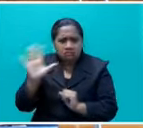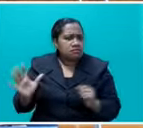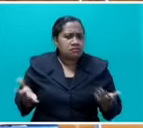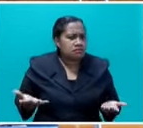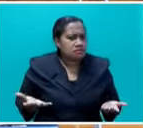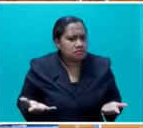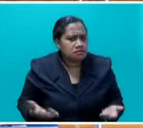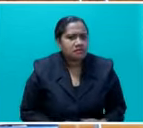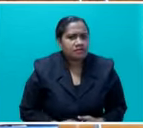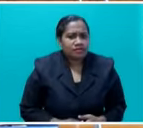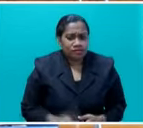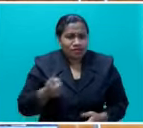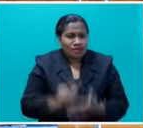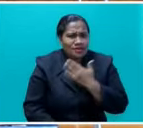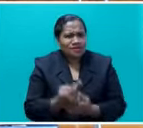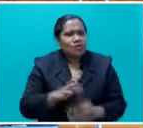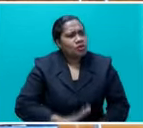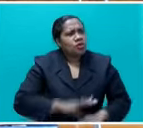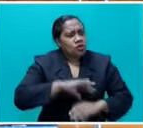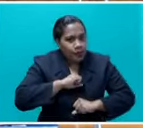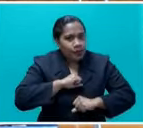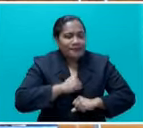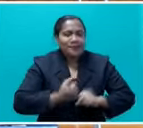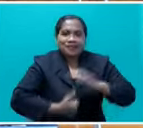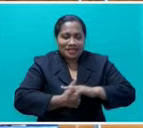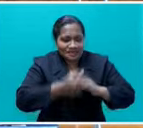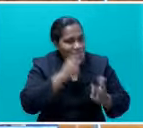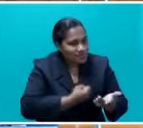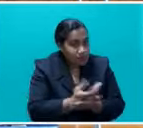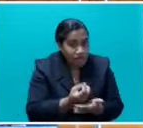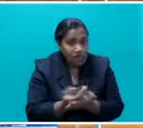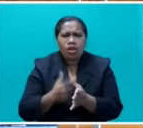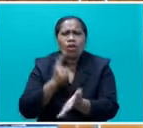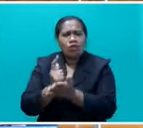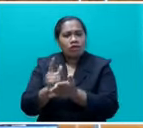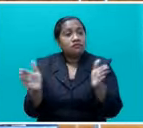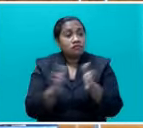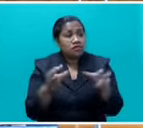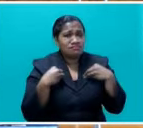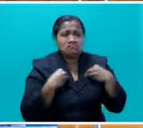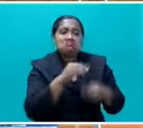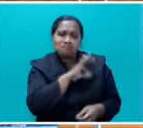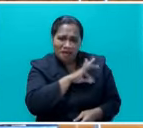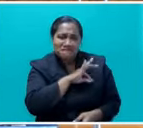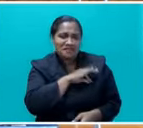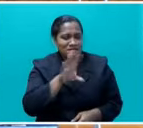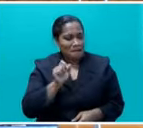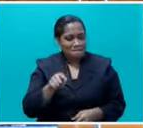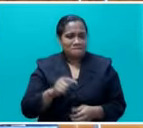confidence in terms of giving access to spending, but also a lot of the smaller businesses have, in fact, benefited from it too. Thank you, sir.